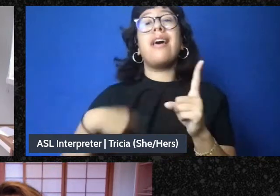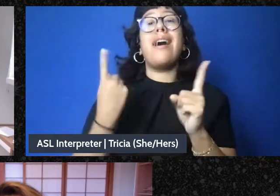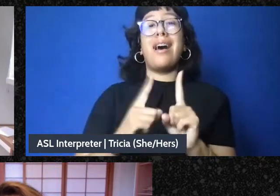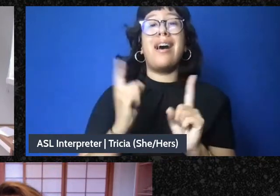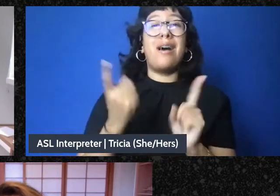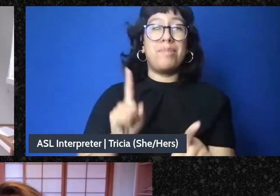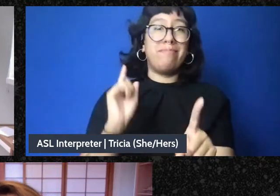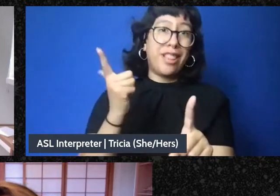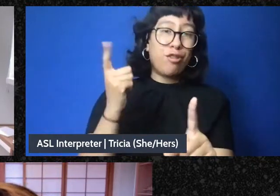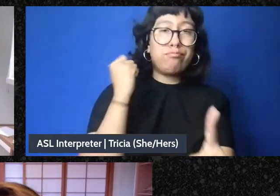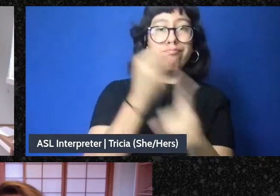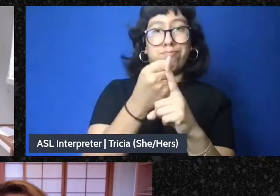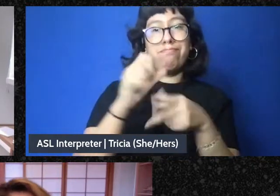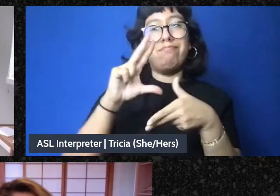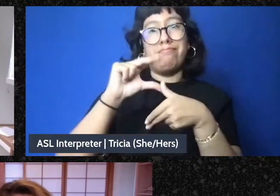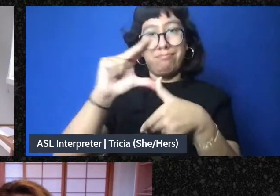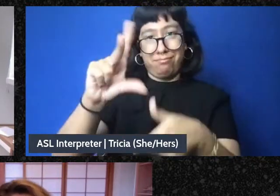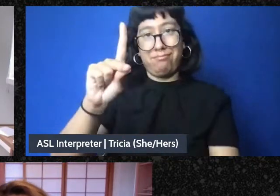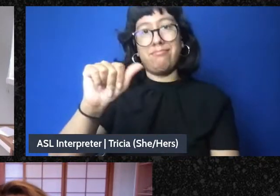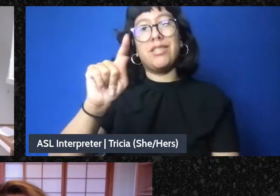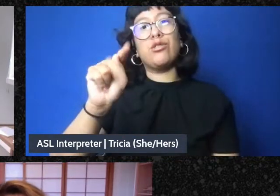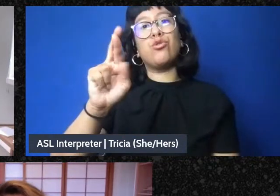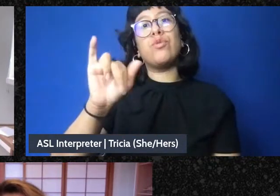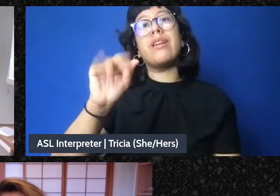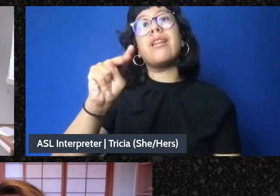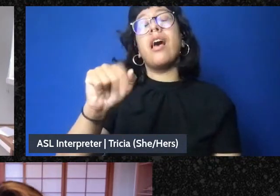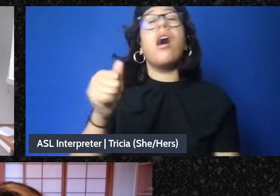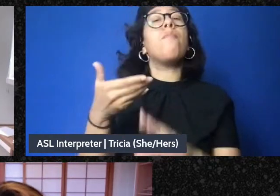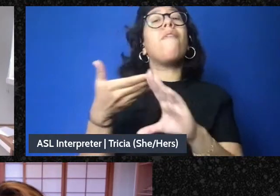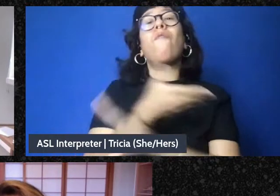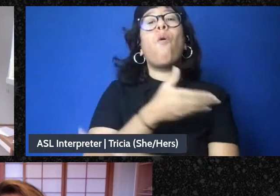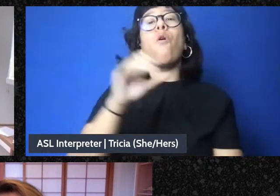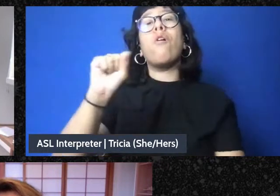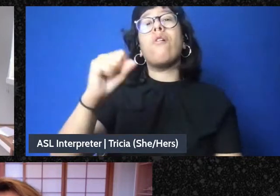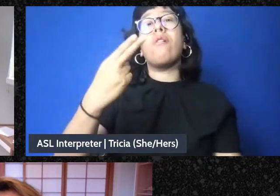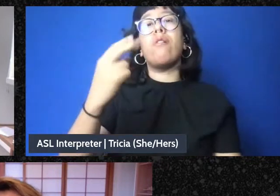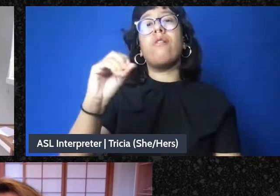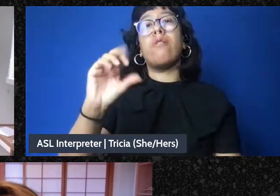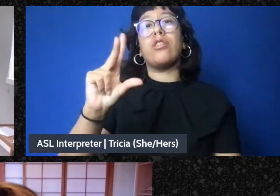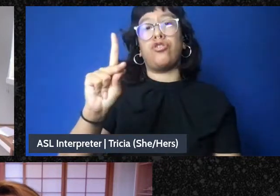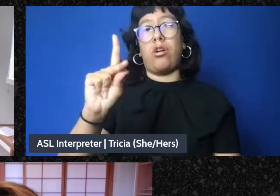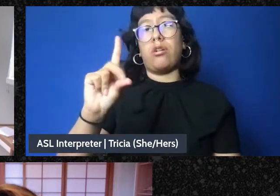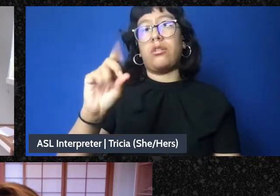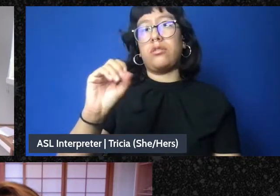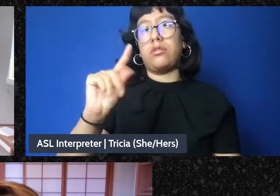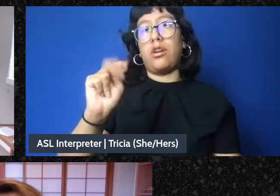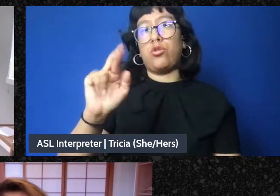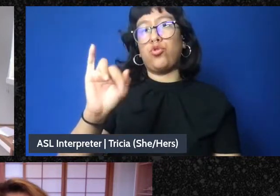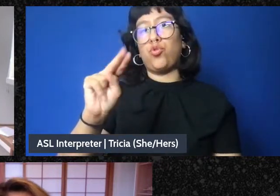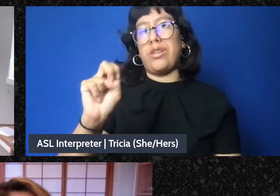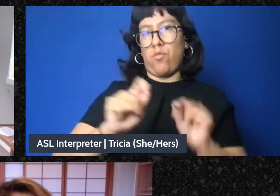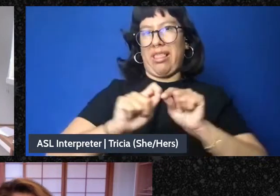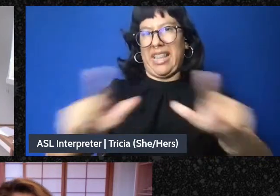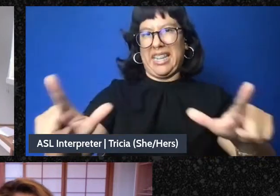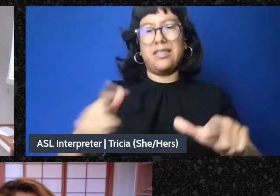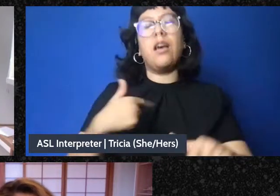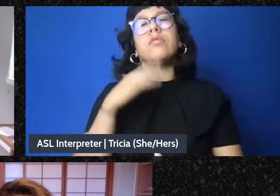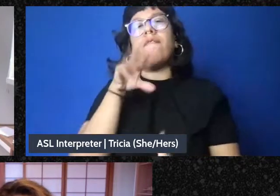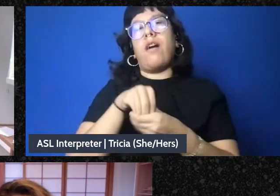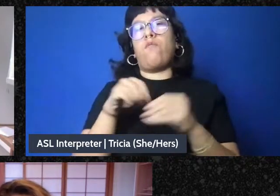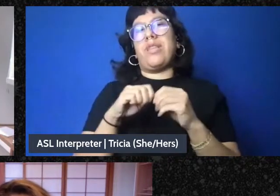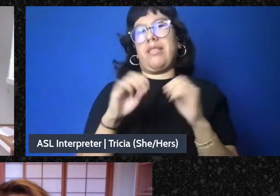there and before the shock doctrine even came out I was at a meeting which brought together, it was actually hosted by